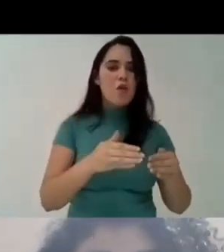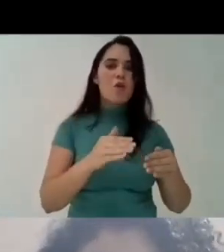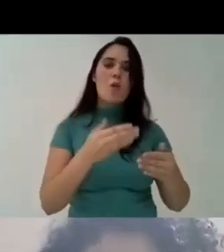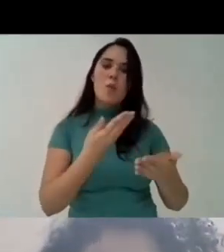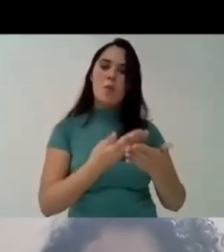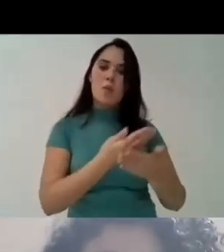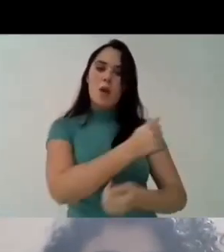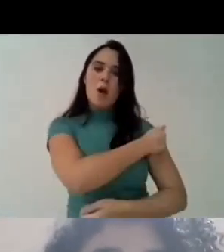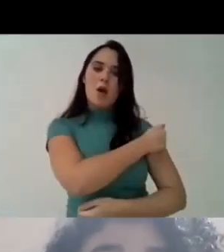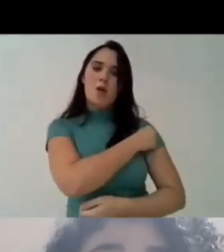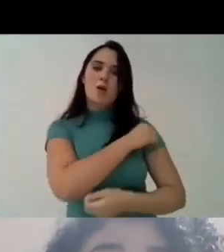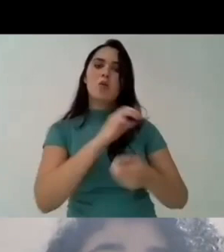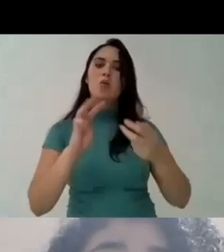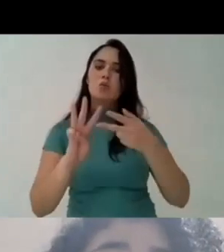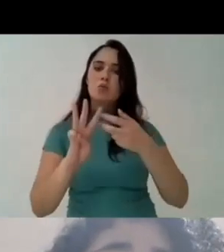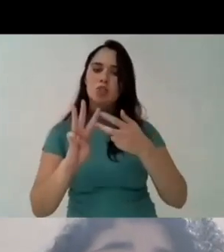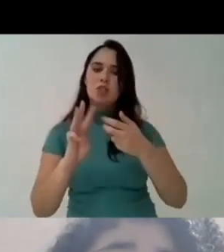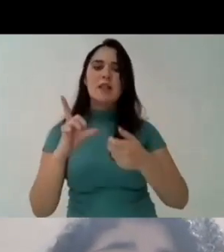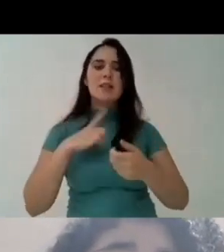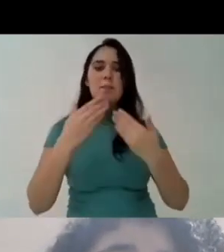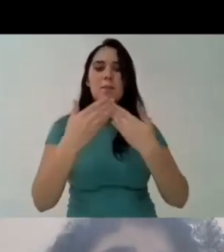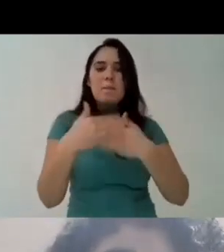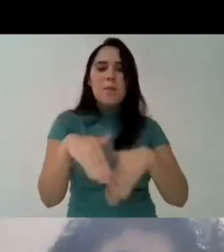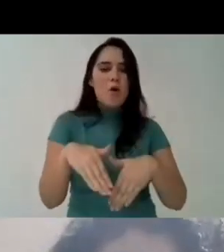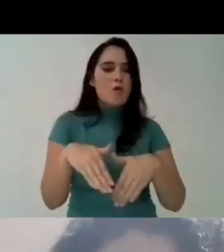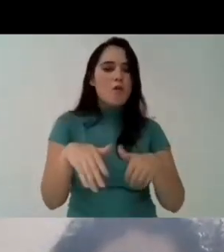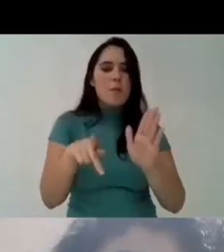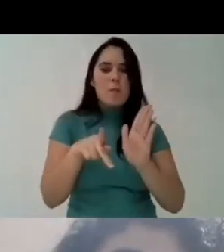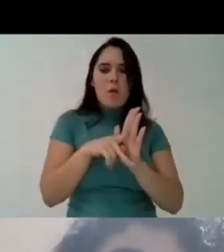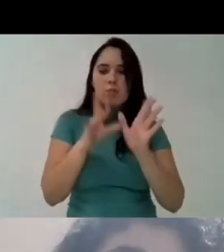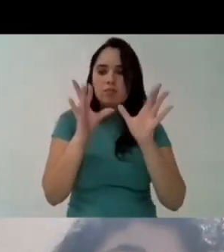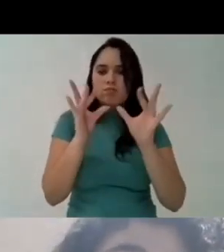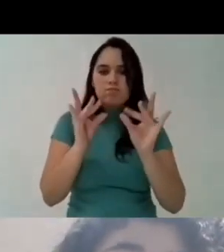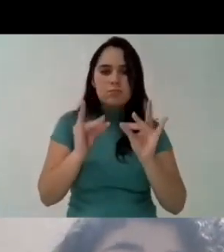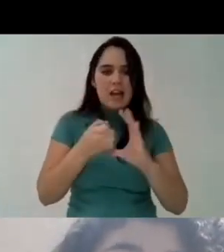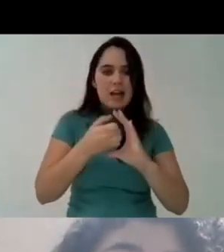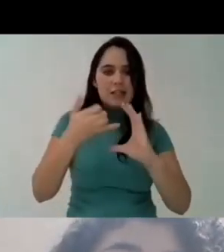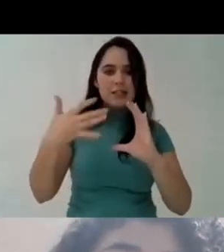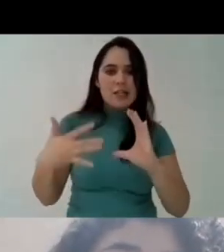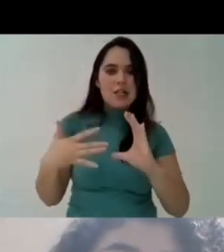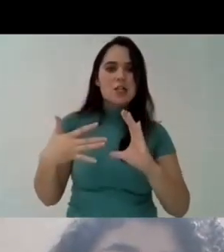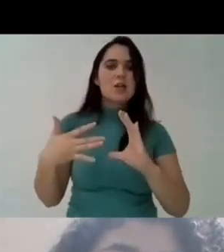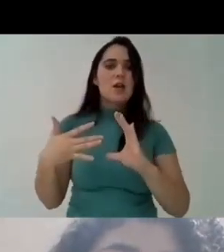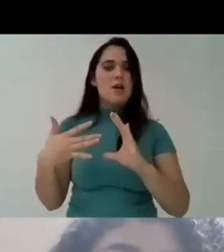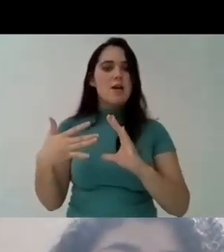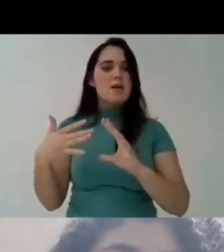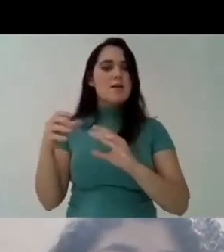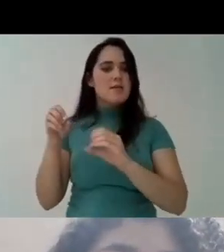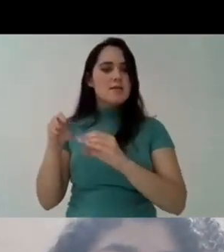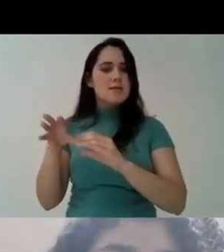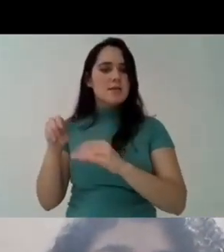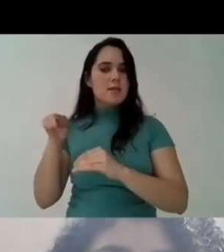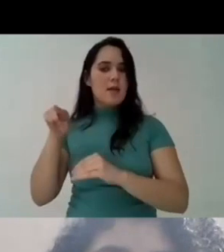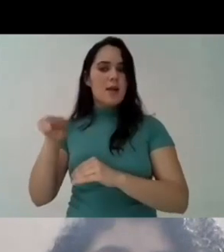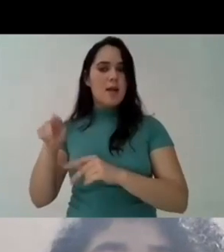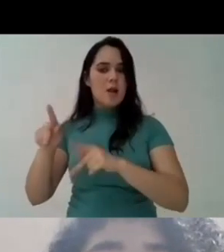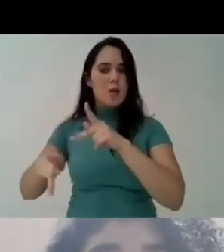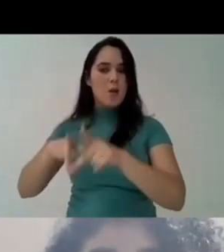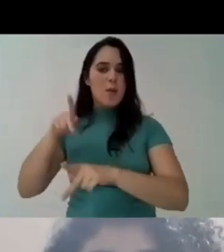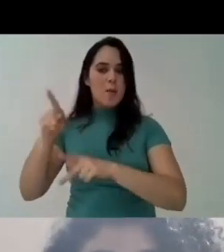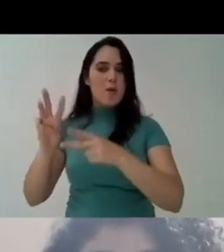university and when we talk about the selection of indigenous brazilian people the